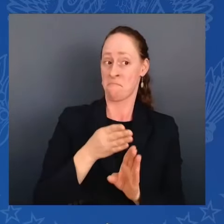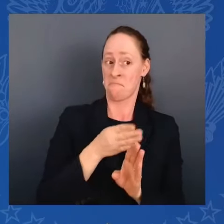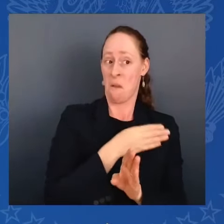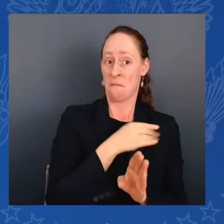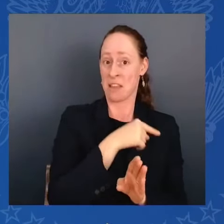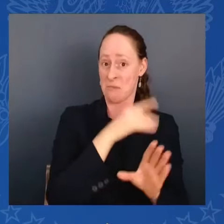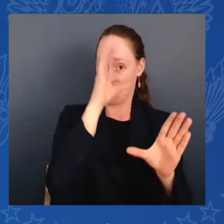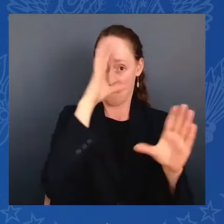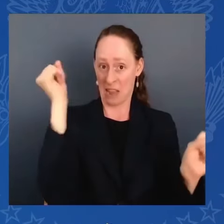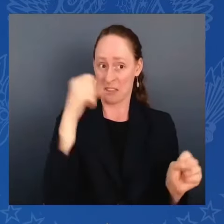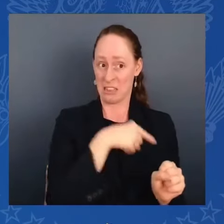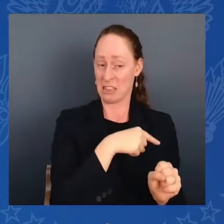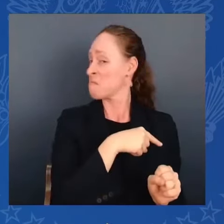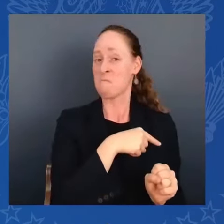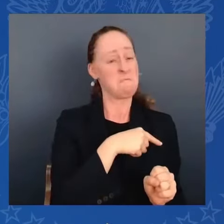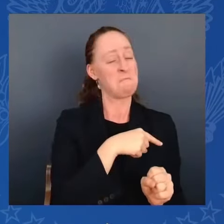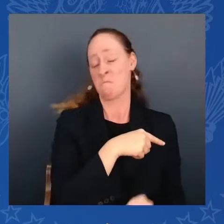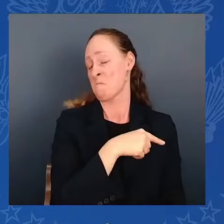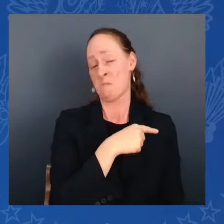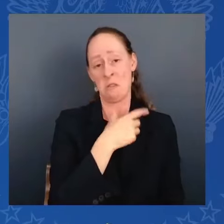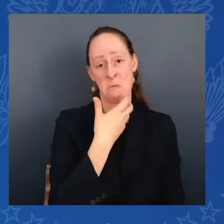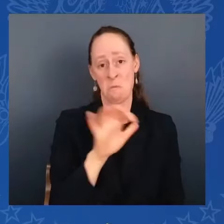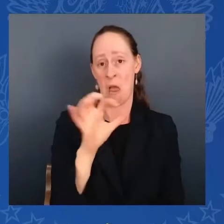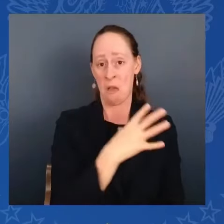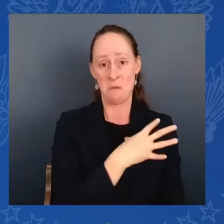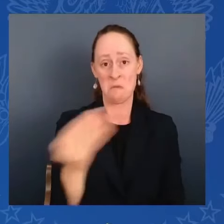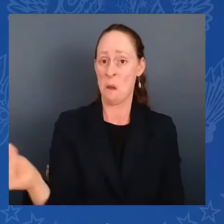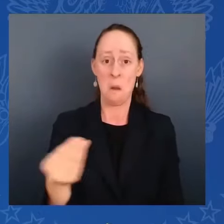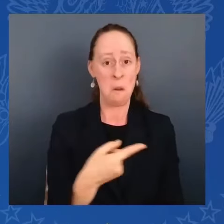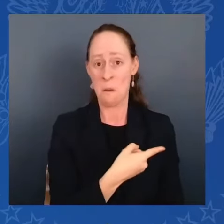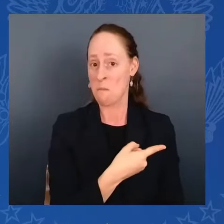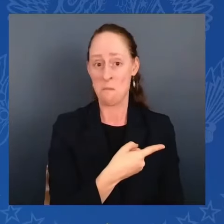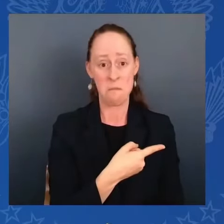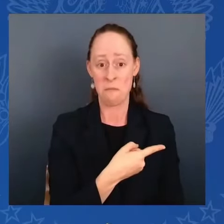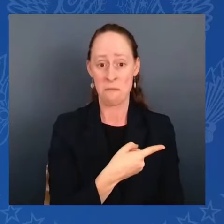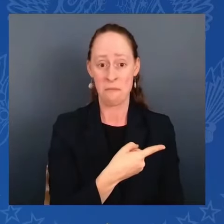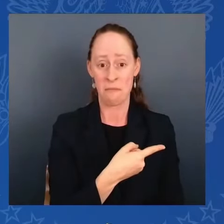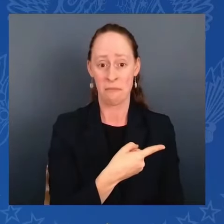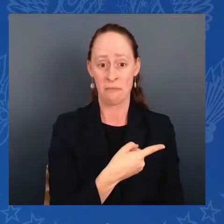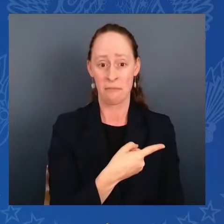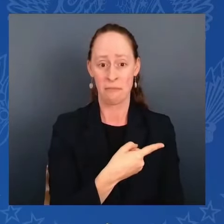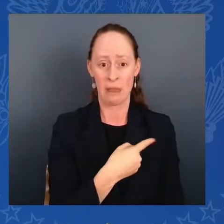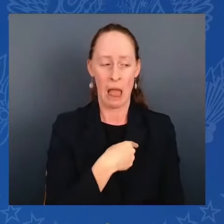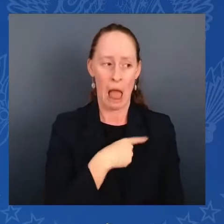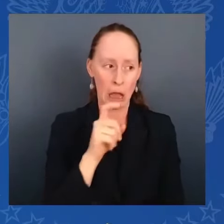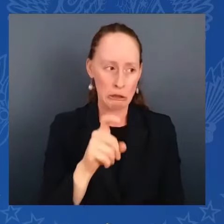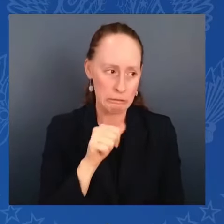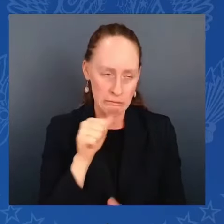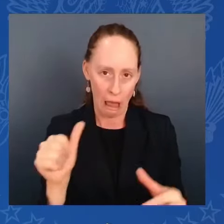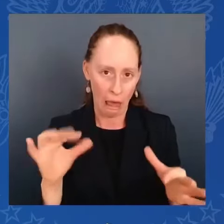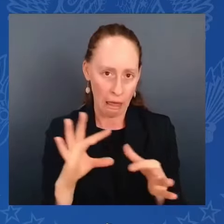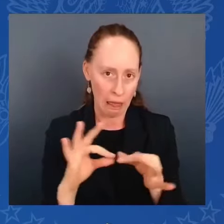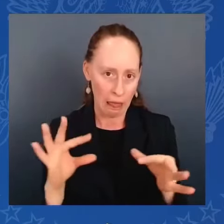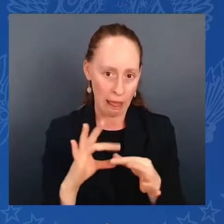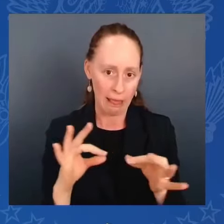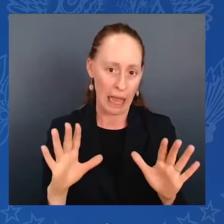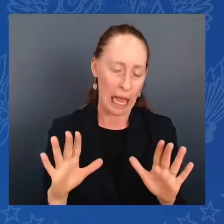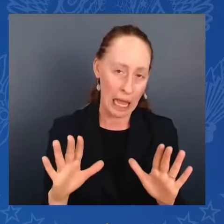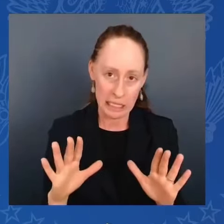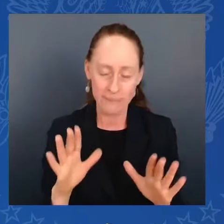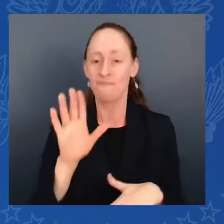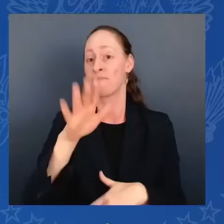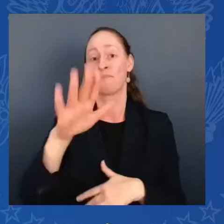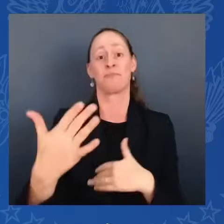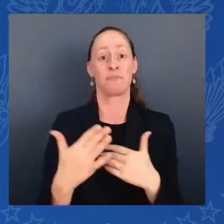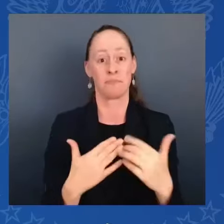She probably shouldn't even say it. But anyway, we got to just remember who the hell we are. We're the United States of